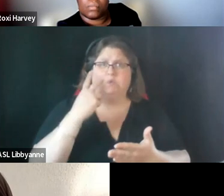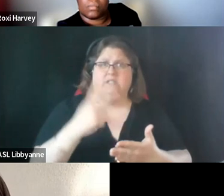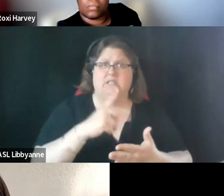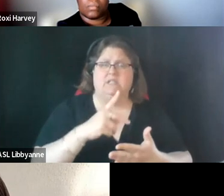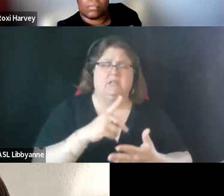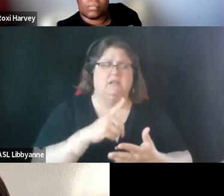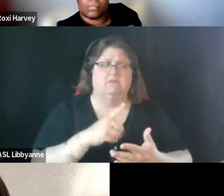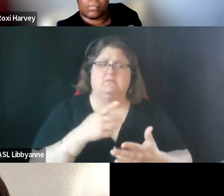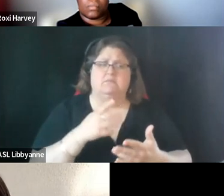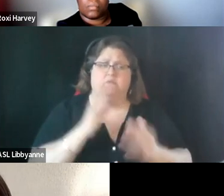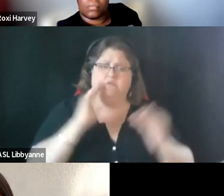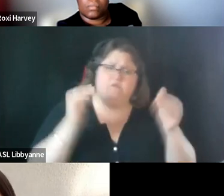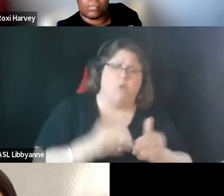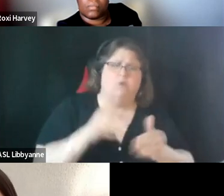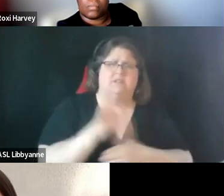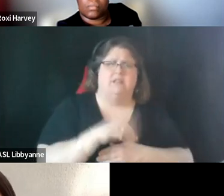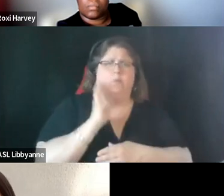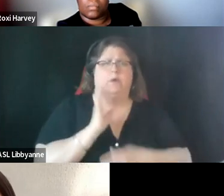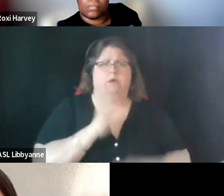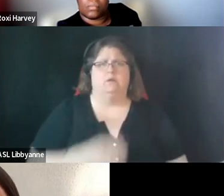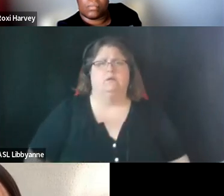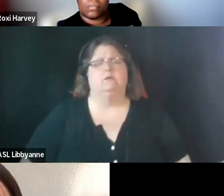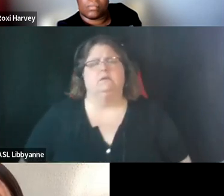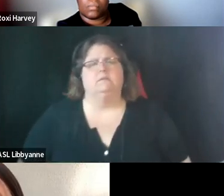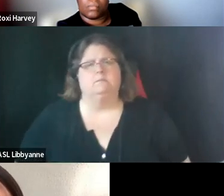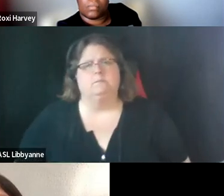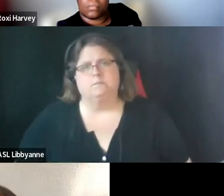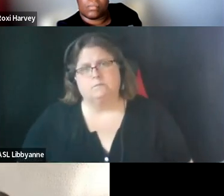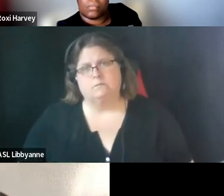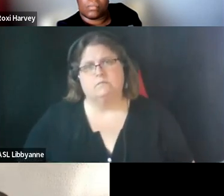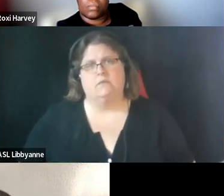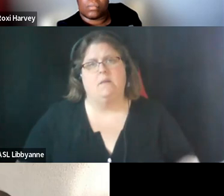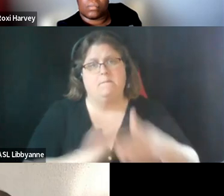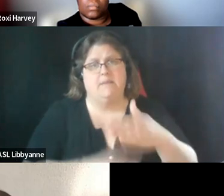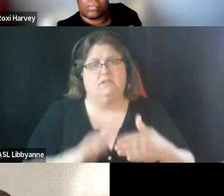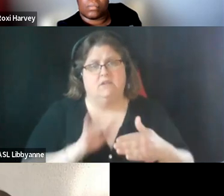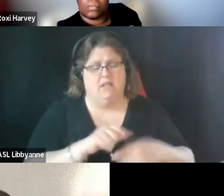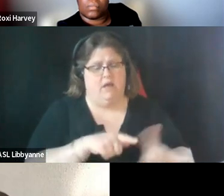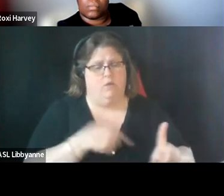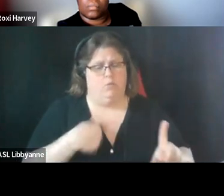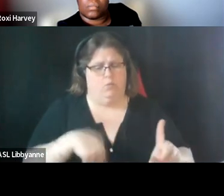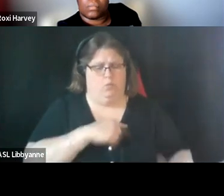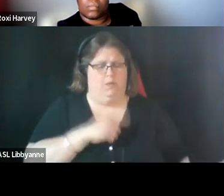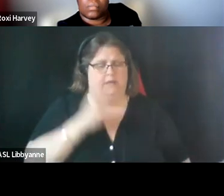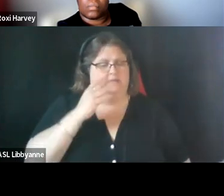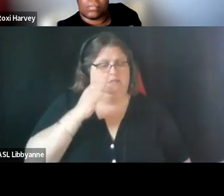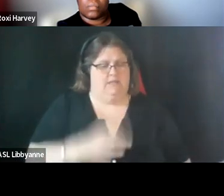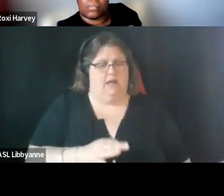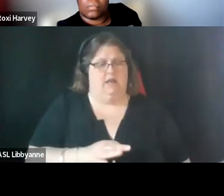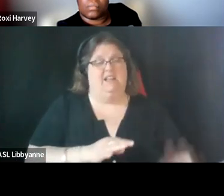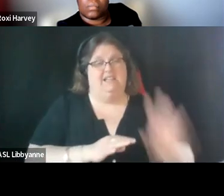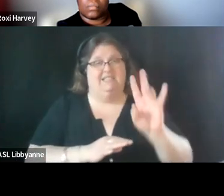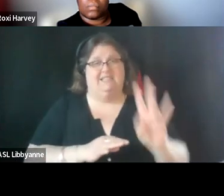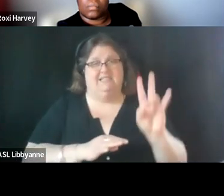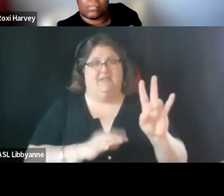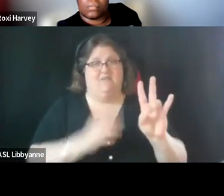and so based on all that you know we had determined um uh that there were three um of the seven who were highly